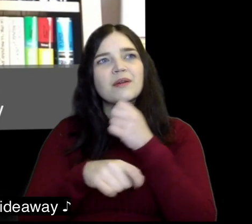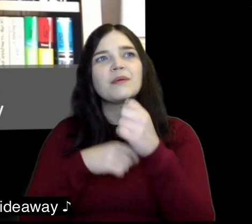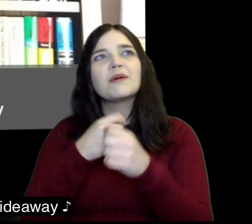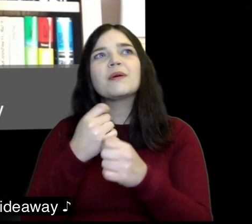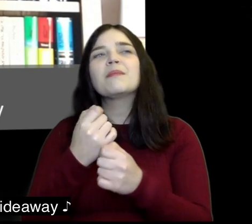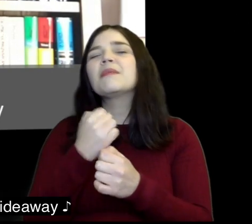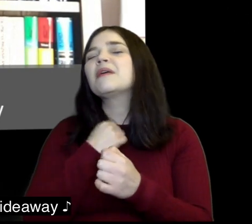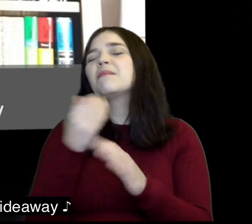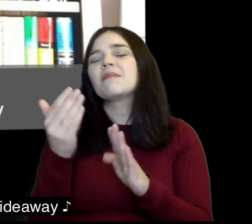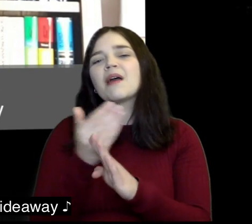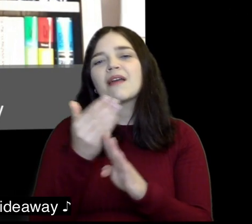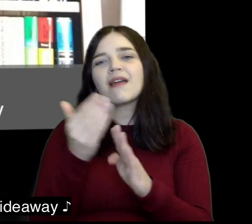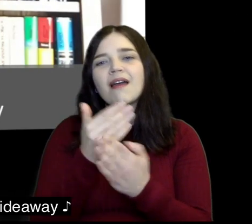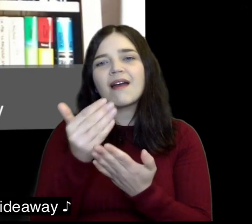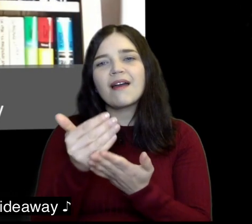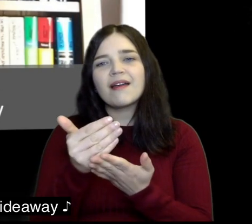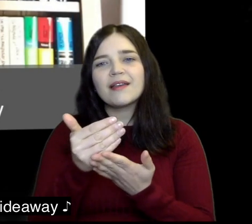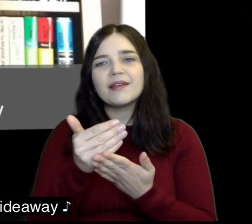highway